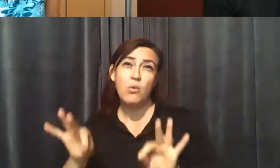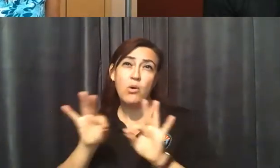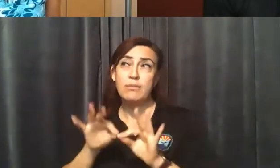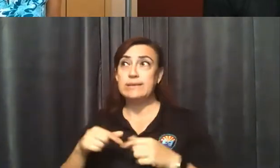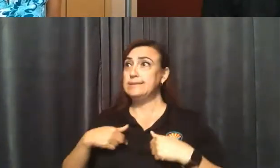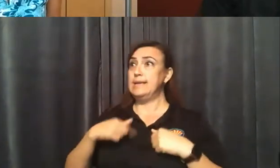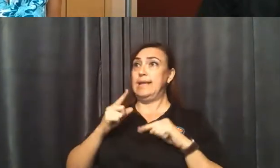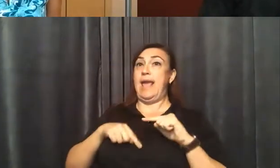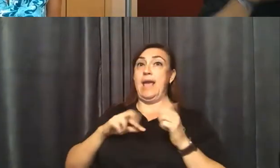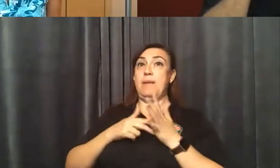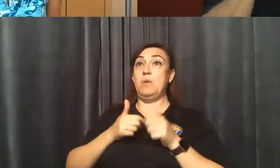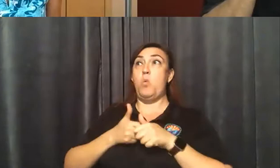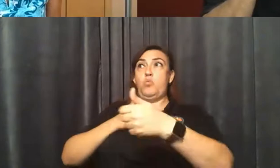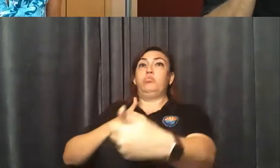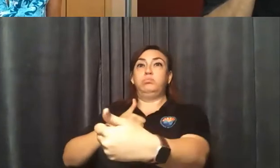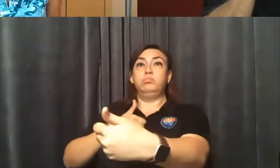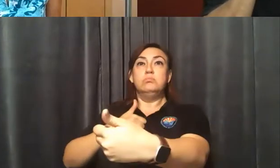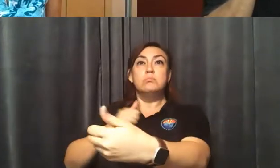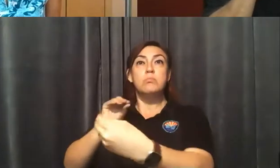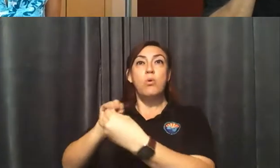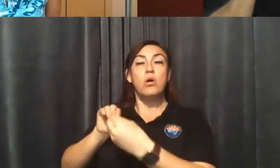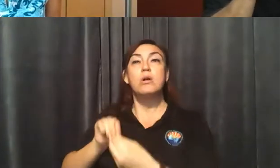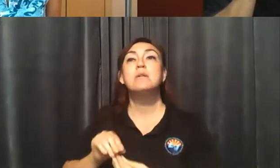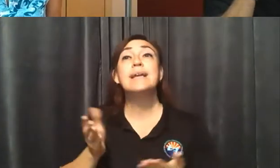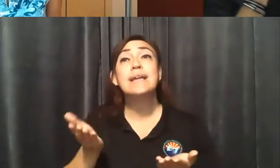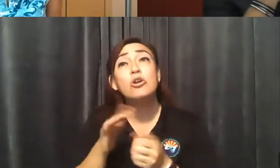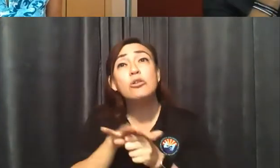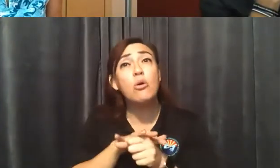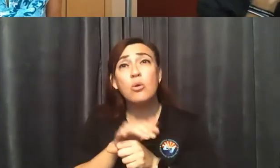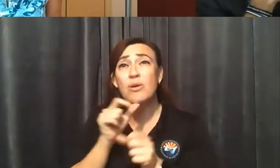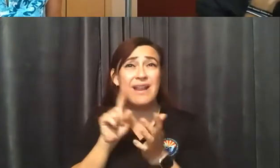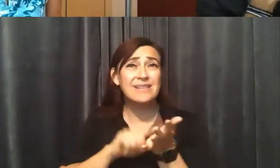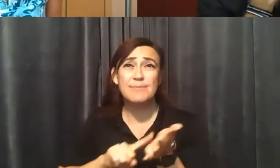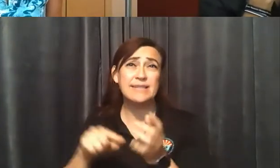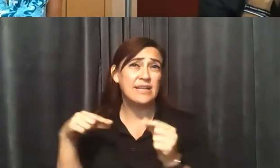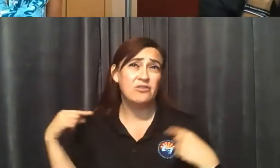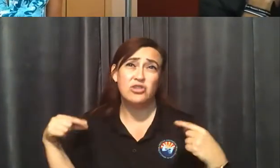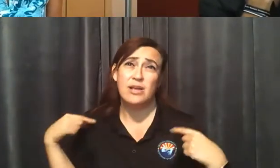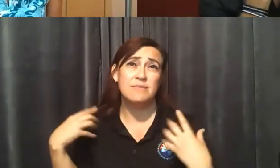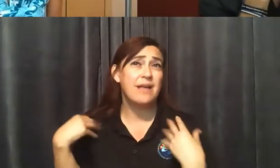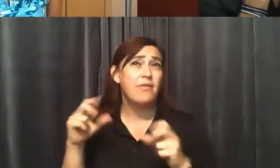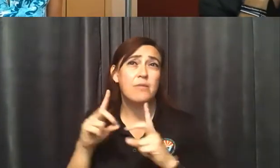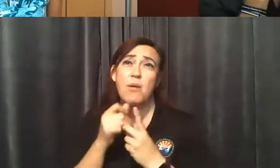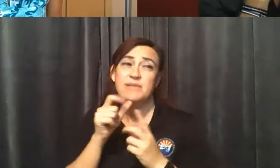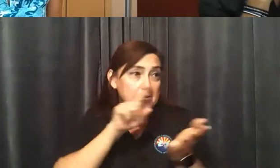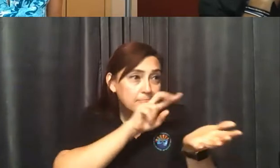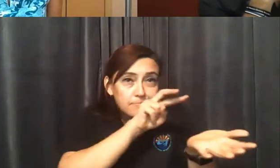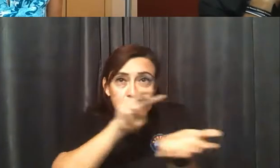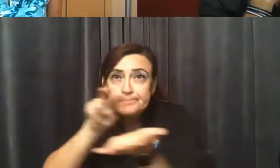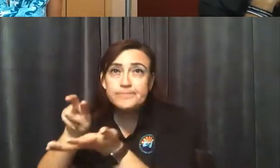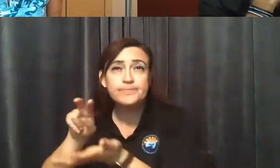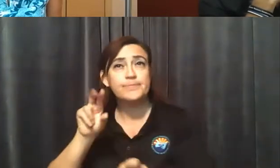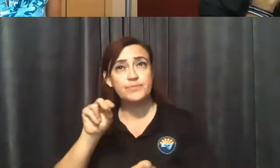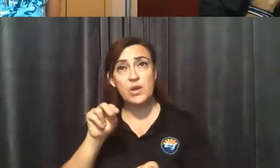we have little jurisdiction over gyms. We don't inspect you as a health department. And I absolutely hear the